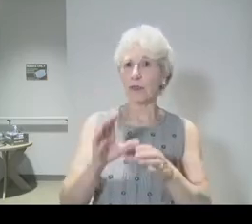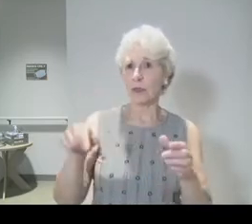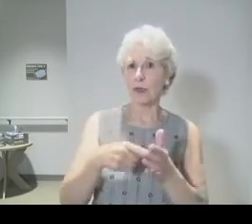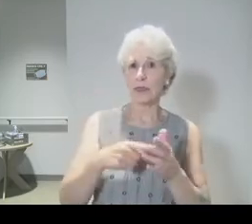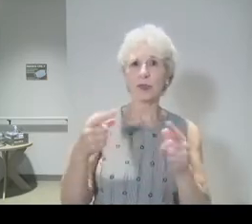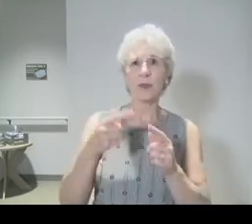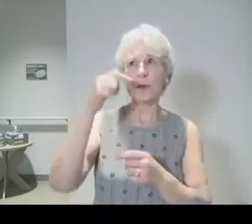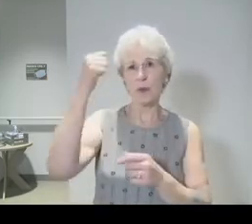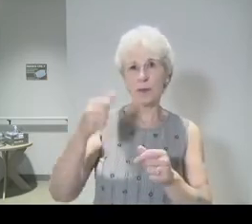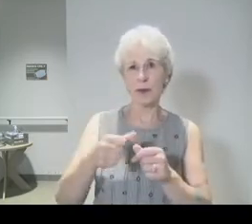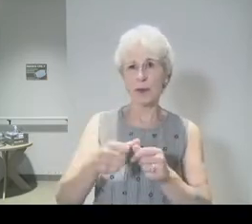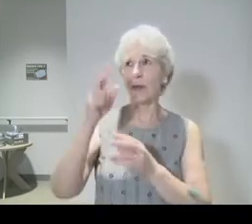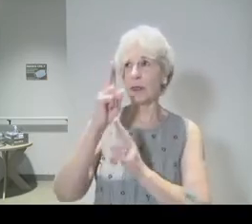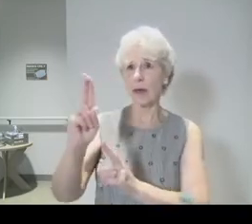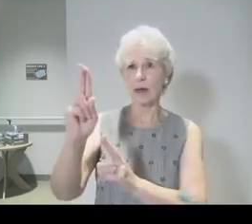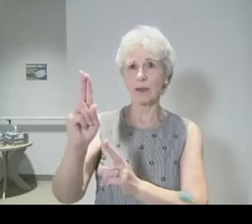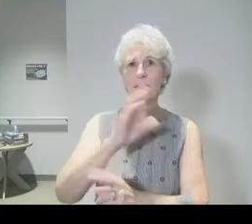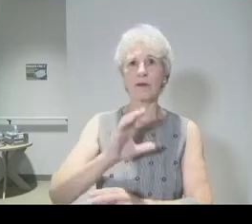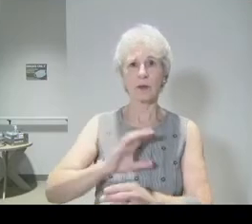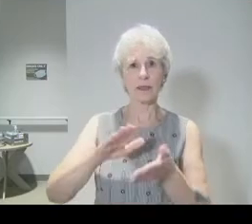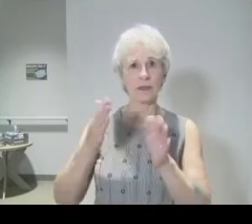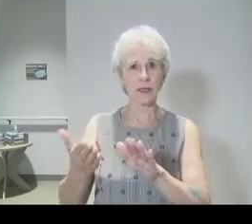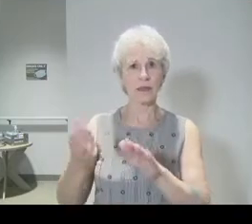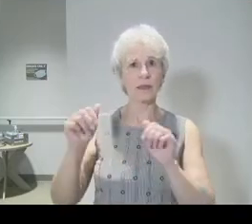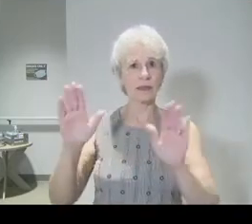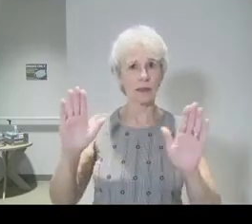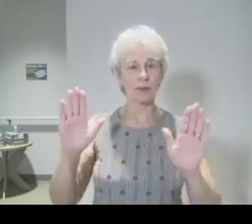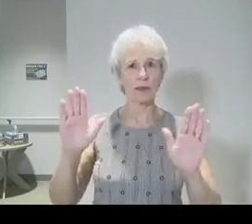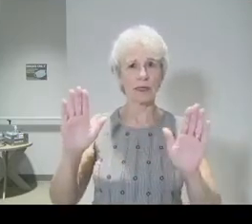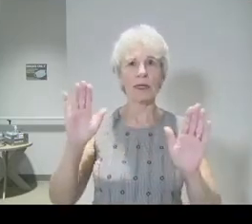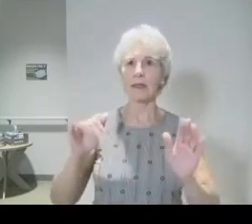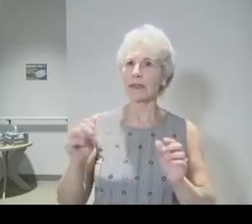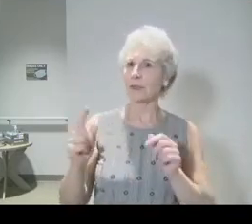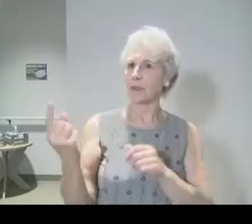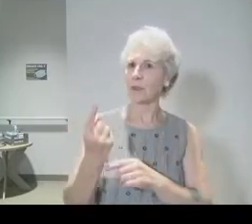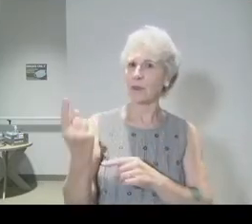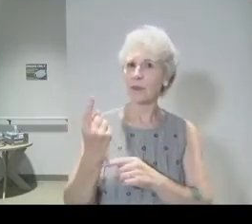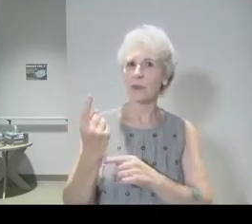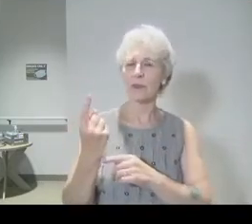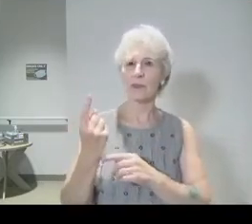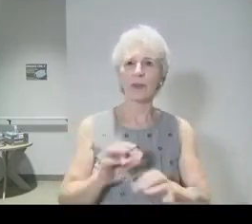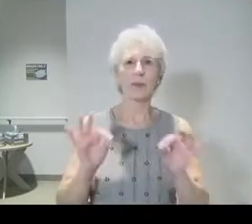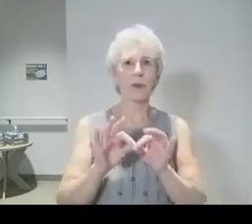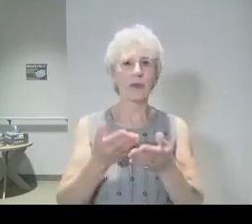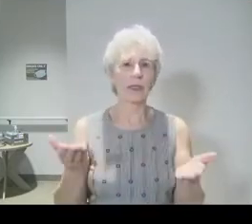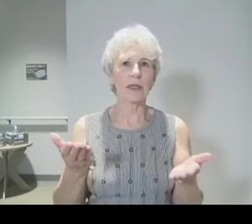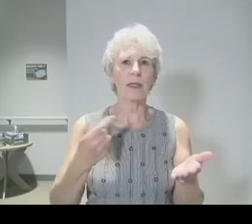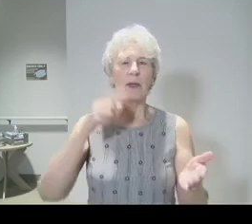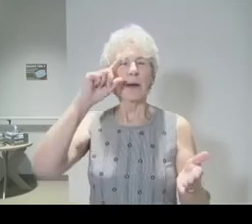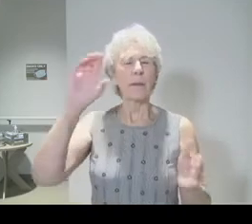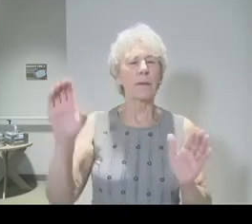remembrance in honor of Christ's death and sacrifice. That should be the primary thing. We are picturing